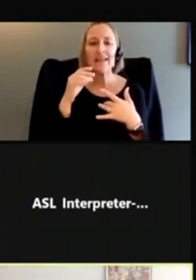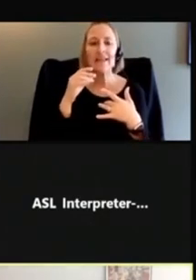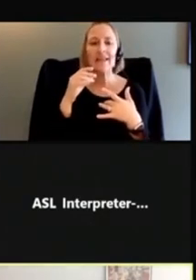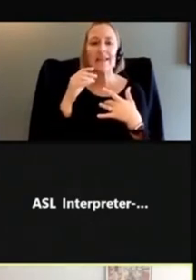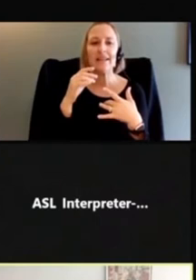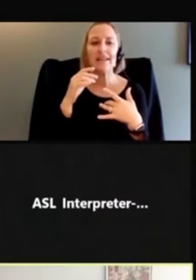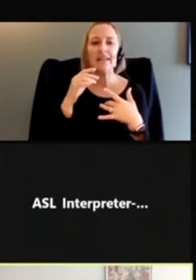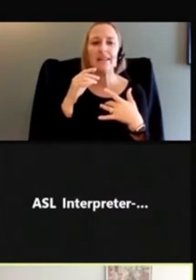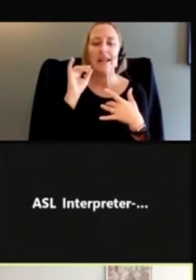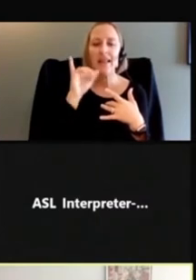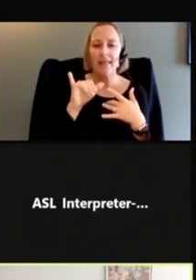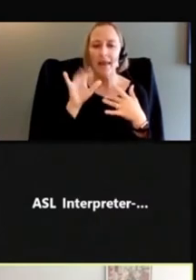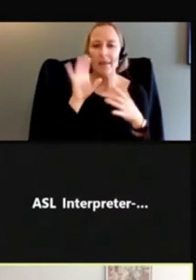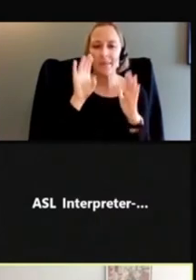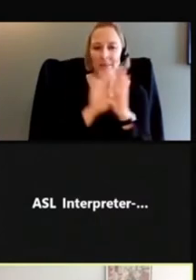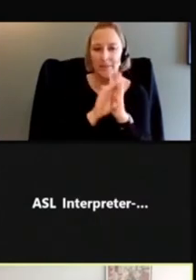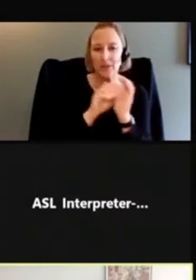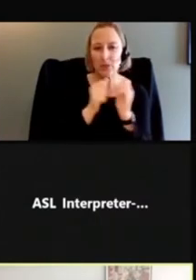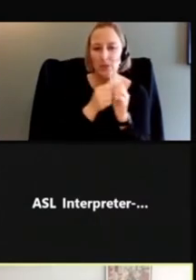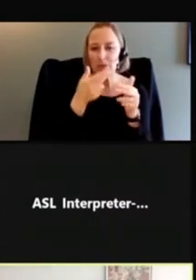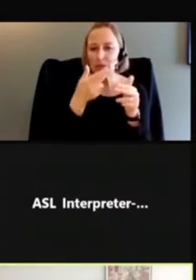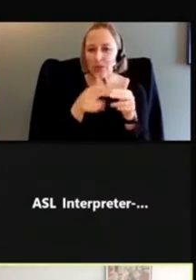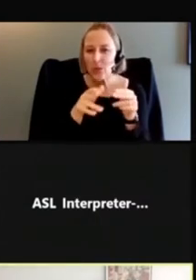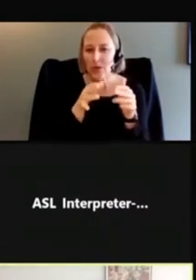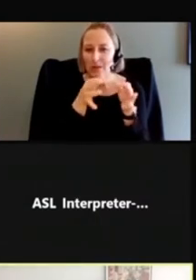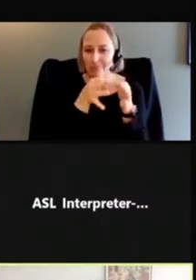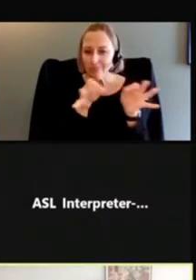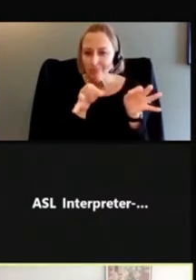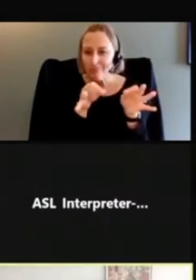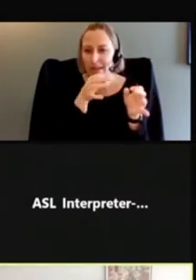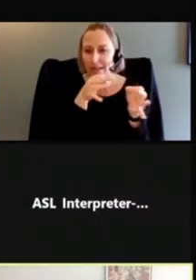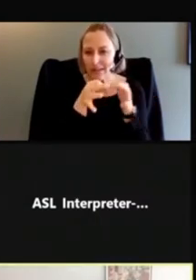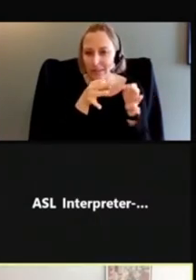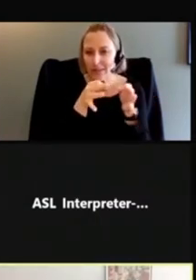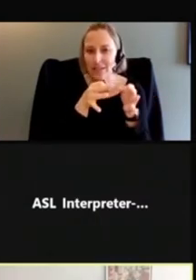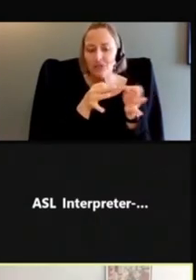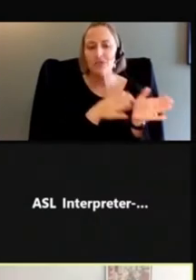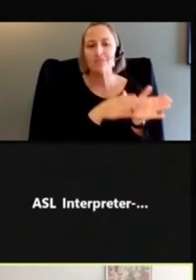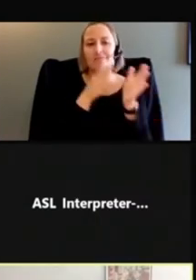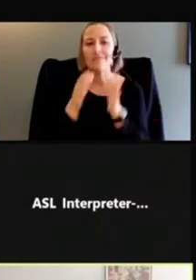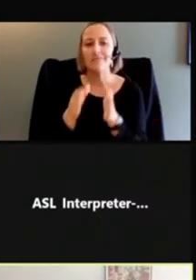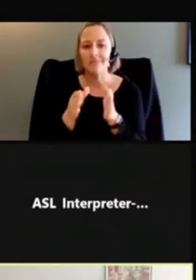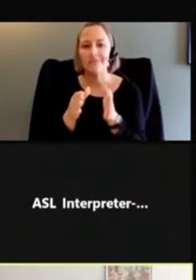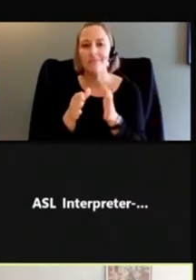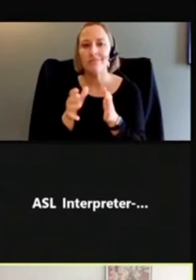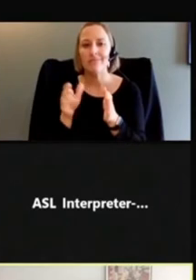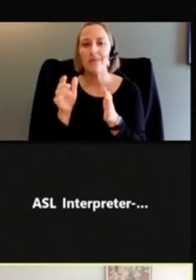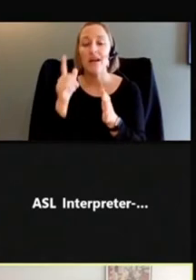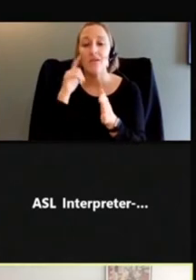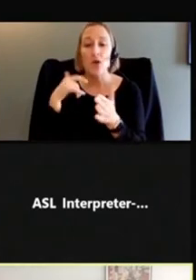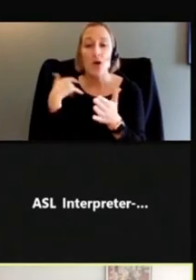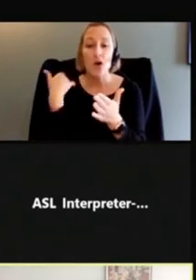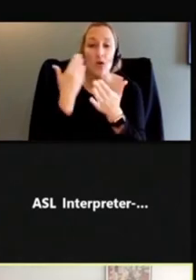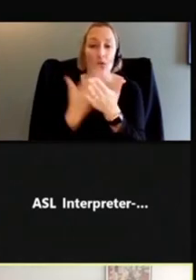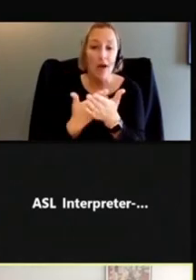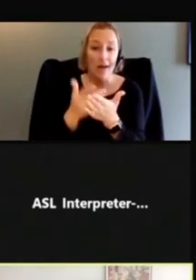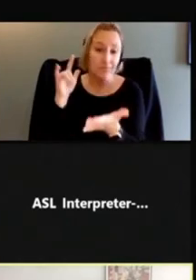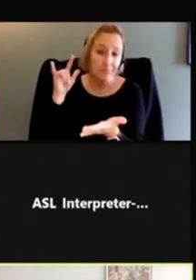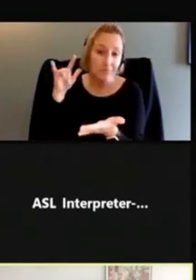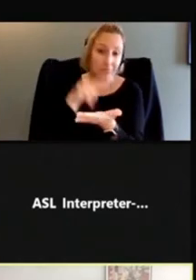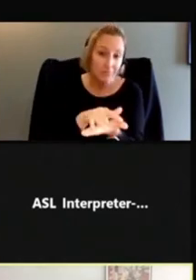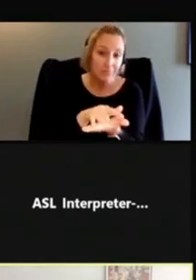along with a brief text explanation of what it's depicting. A similar sign here for arrivals at the airport.